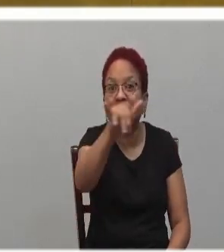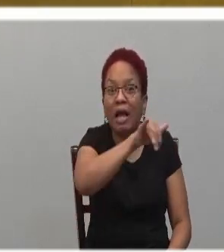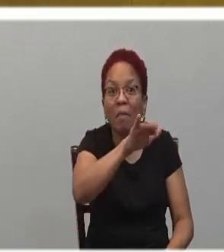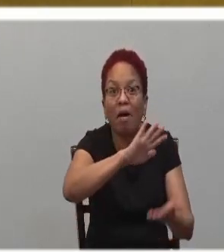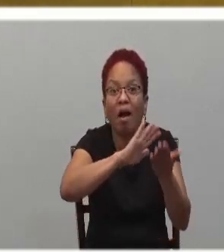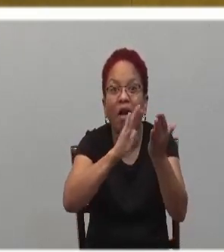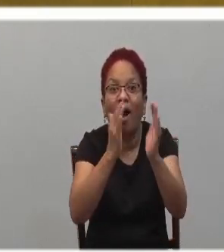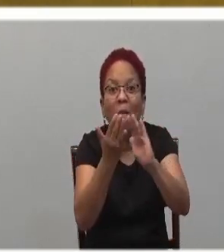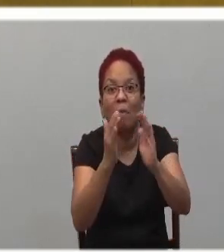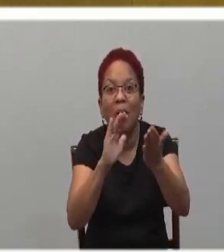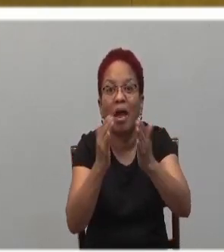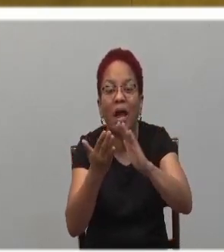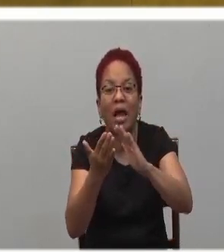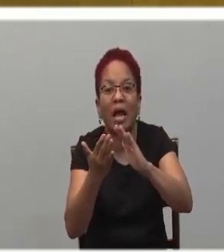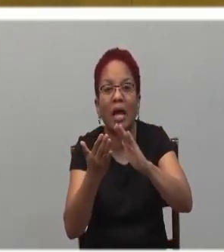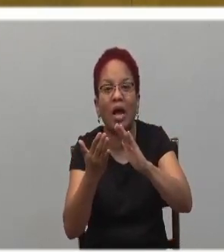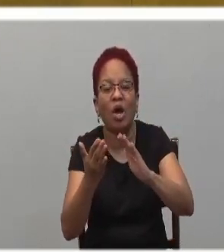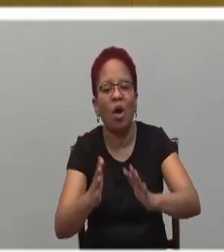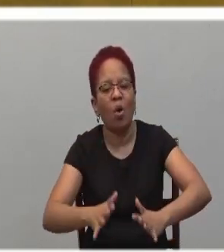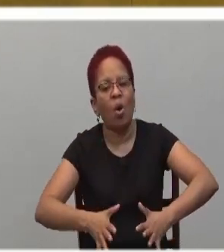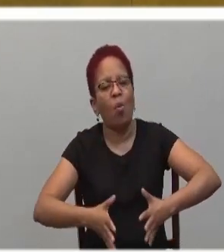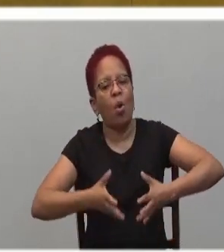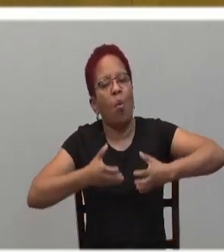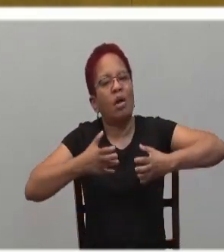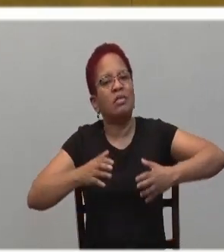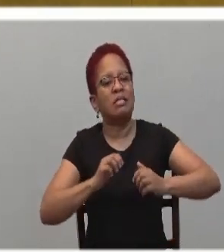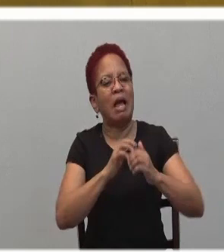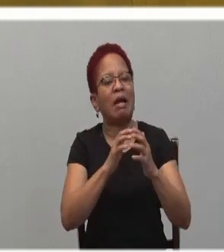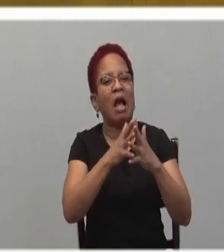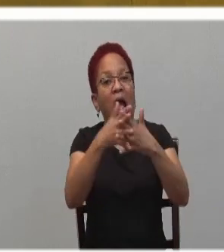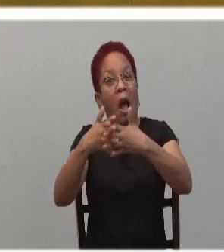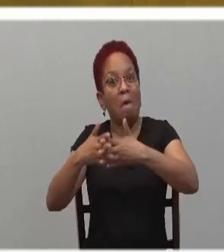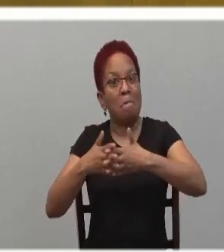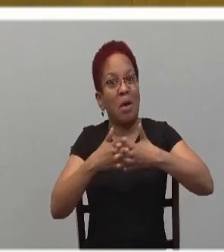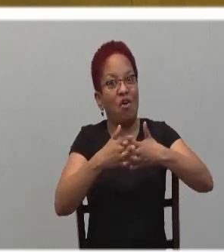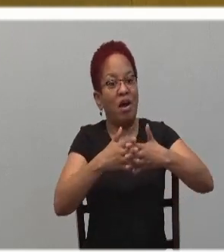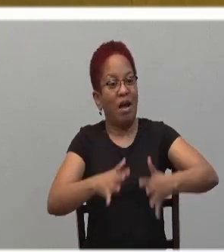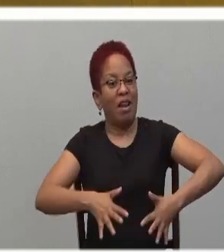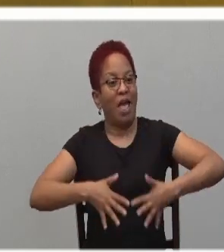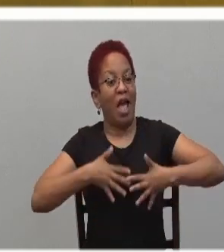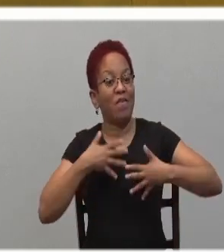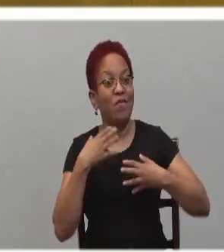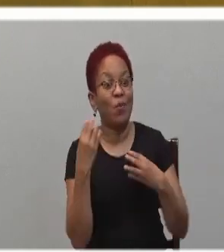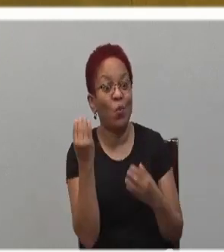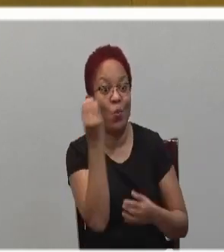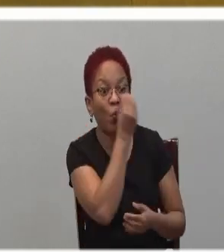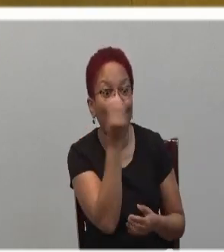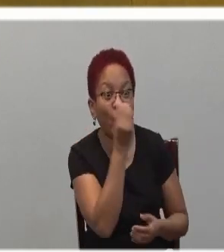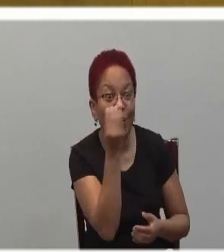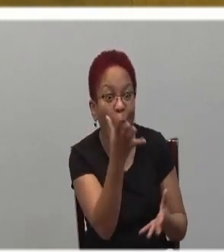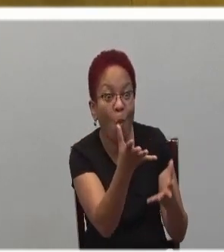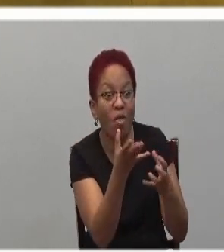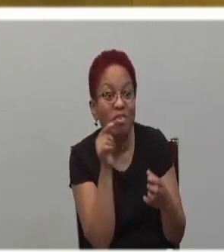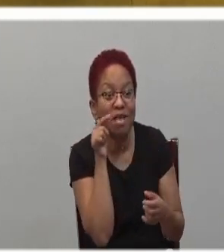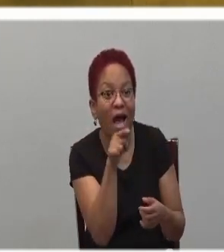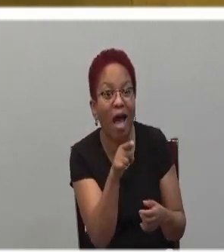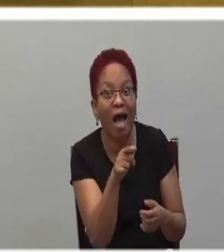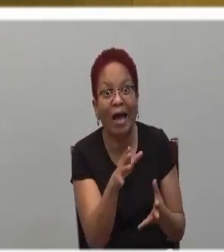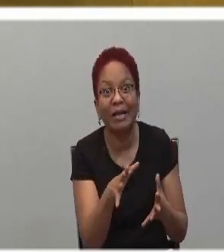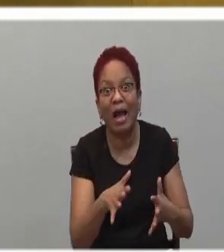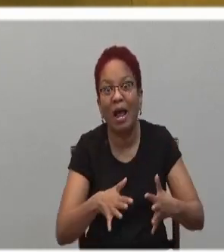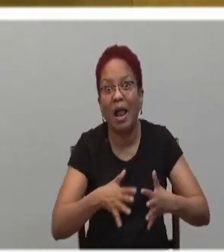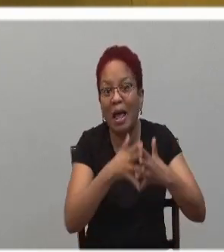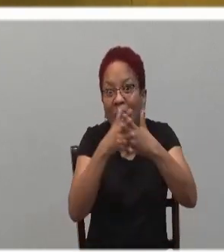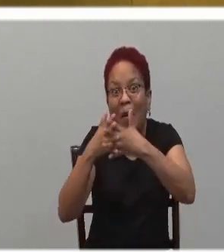American lifestyle and their spirituality. Sadly, the prevailing